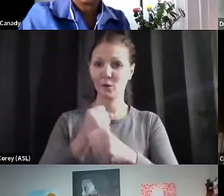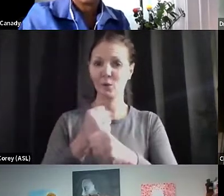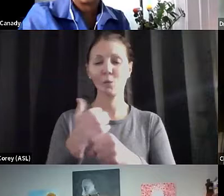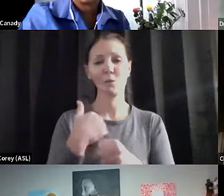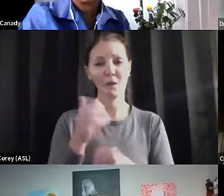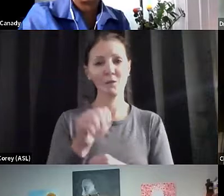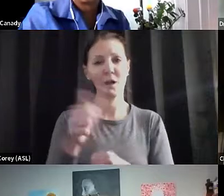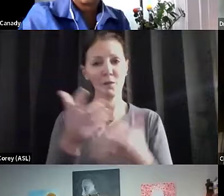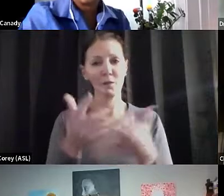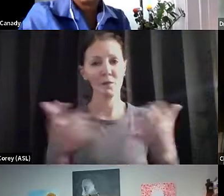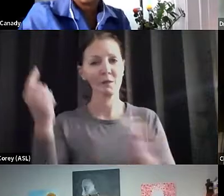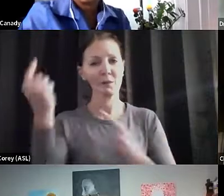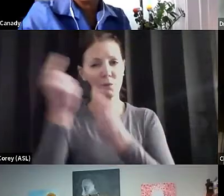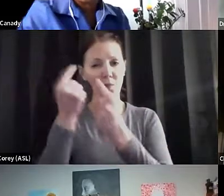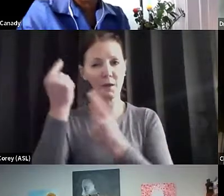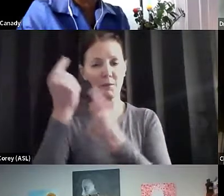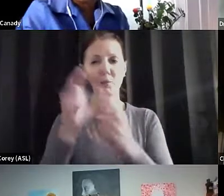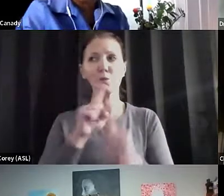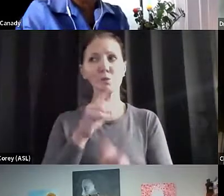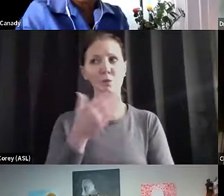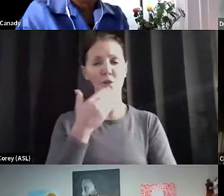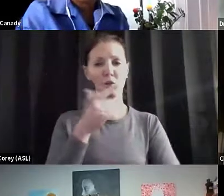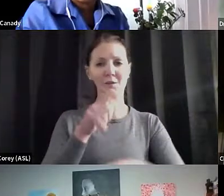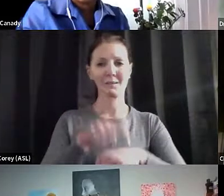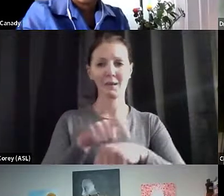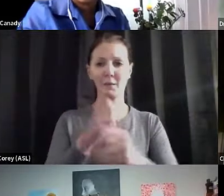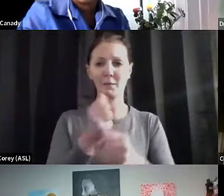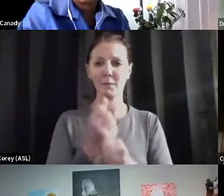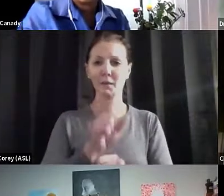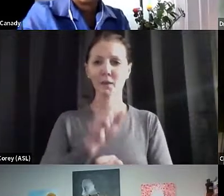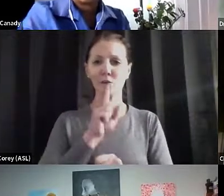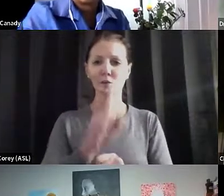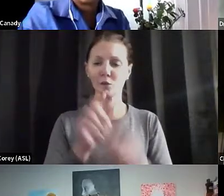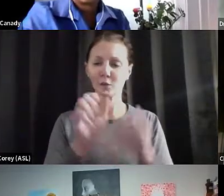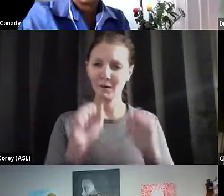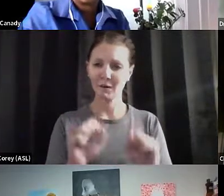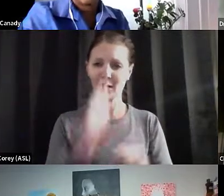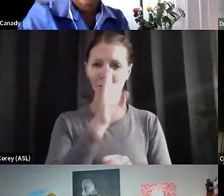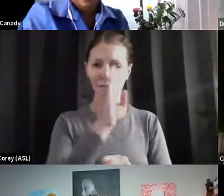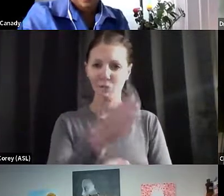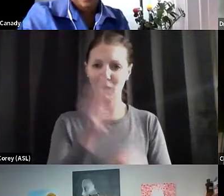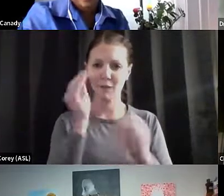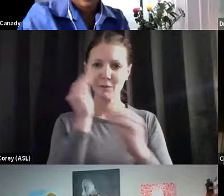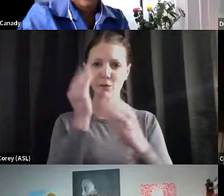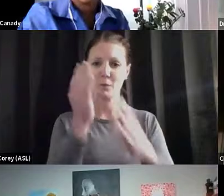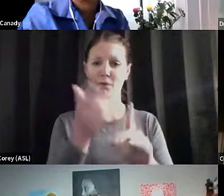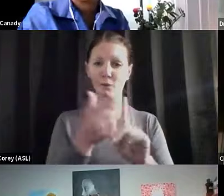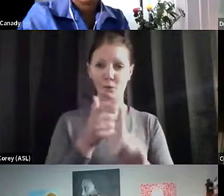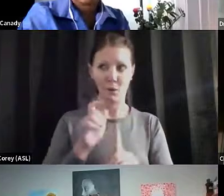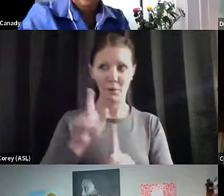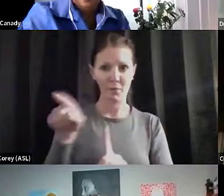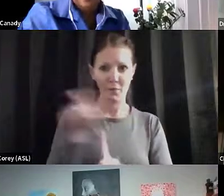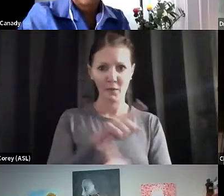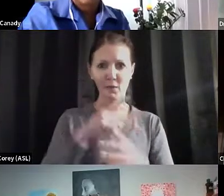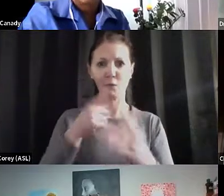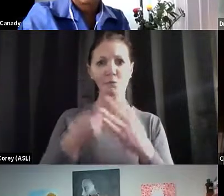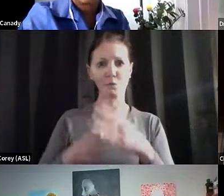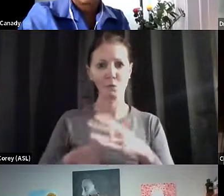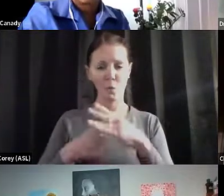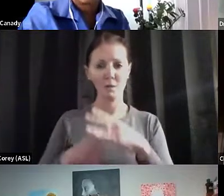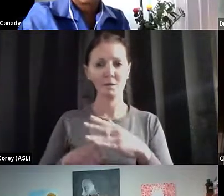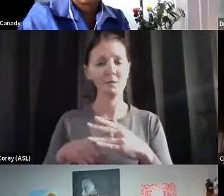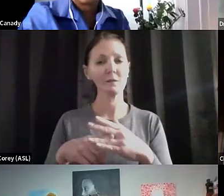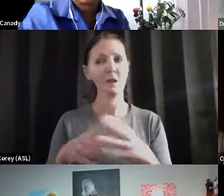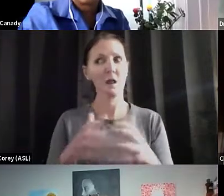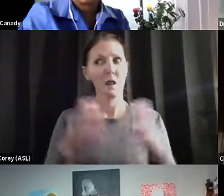be thinking about. So this is so timely to make sure that you can get direct information directly from the source. There's lots of information